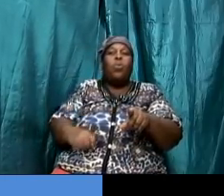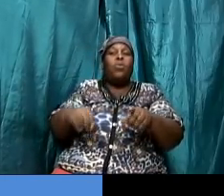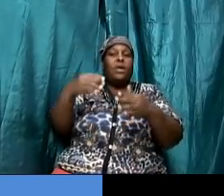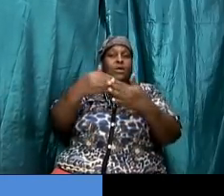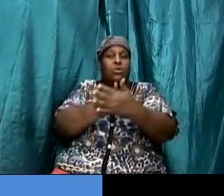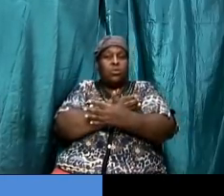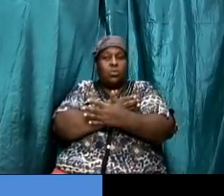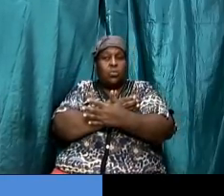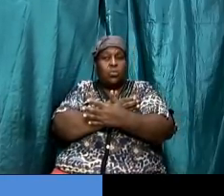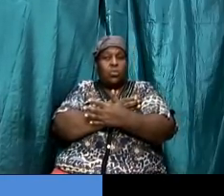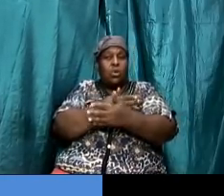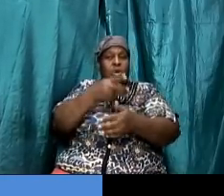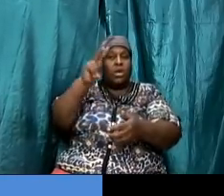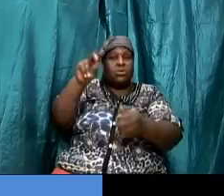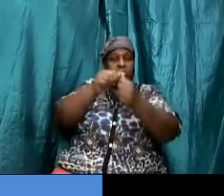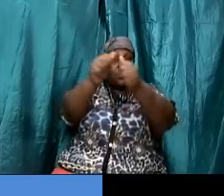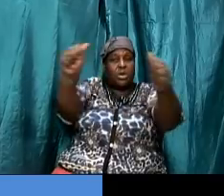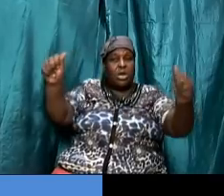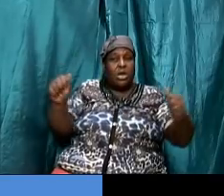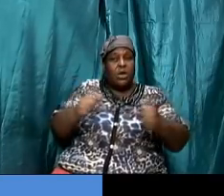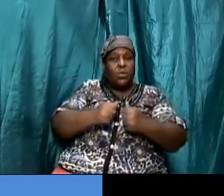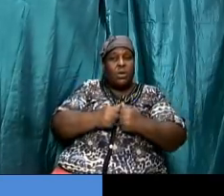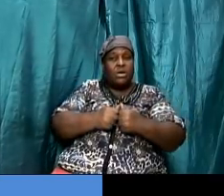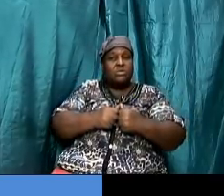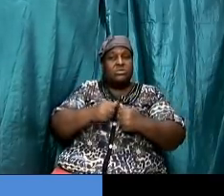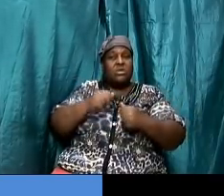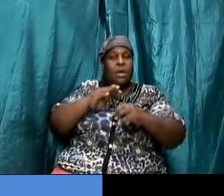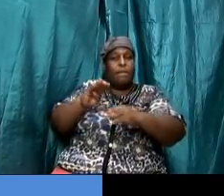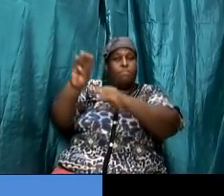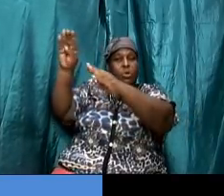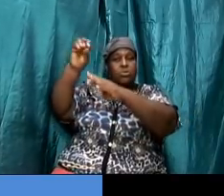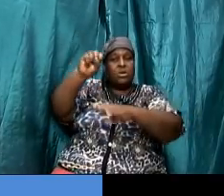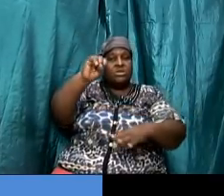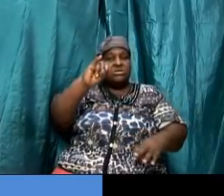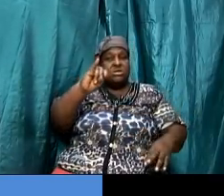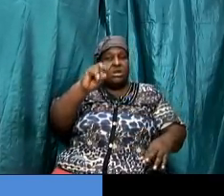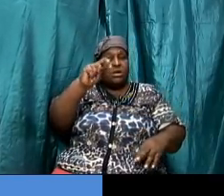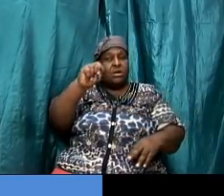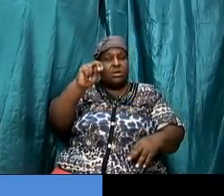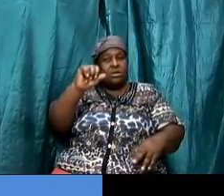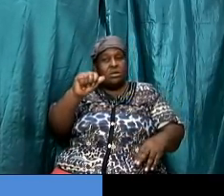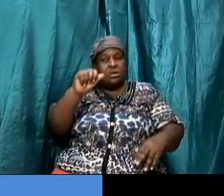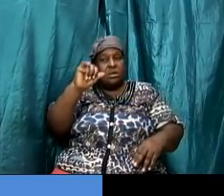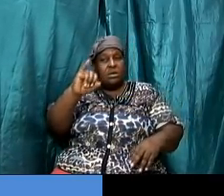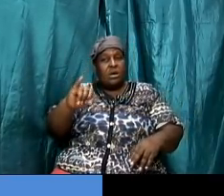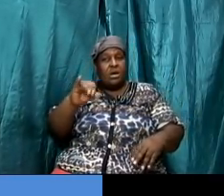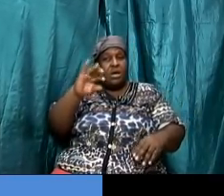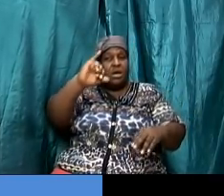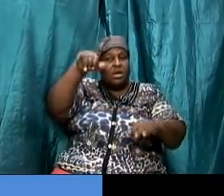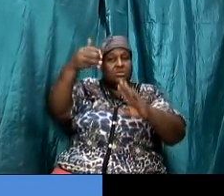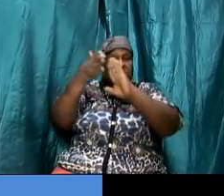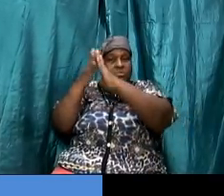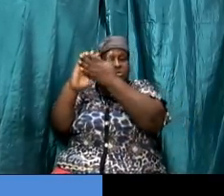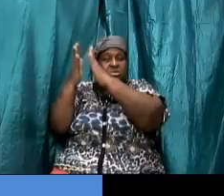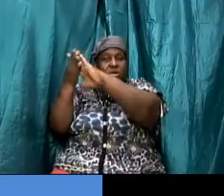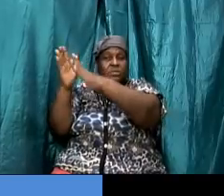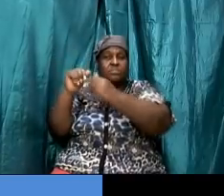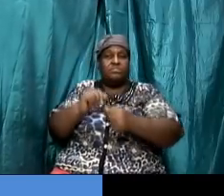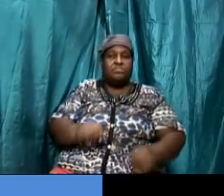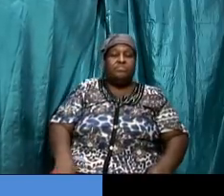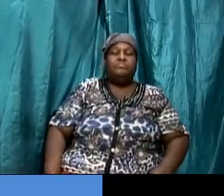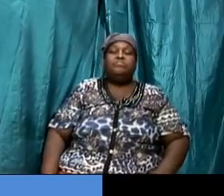established at mount sinai and one was going to be established in jerusalem now let us look at the